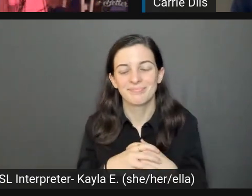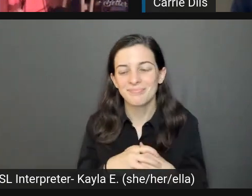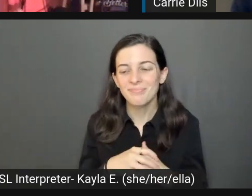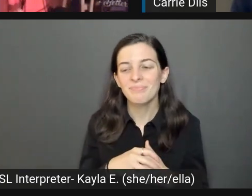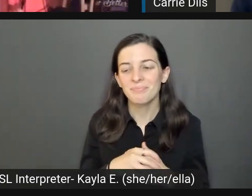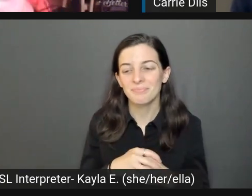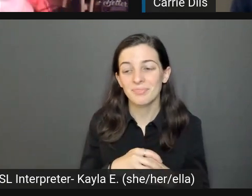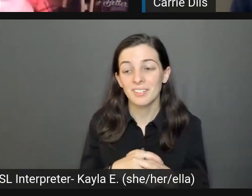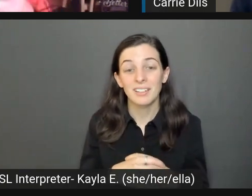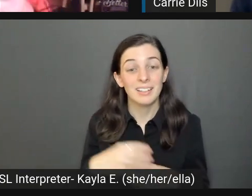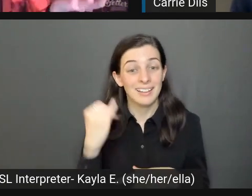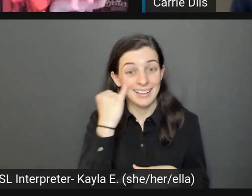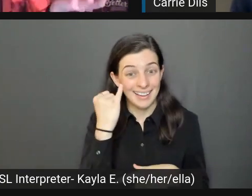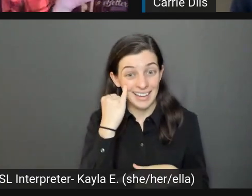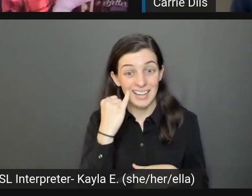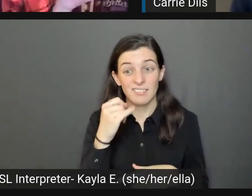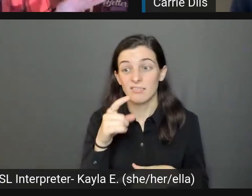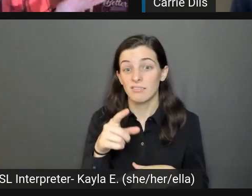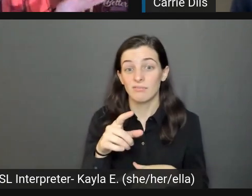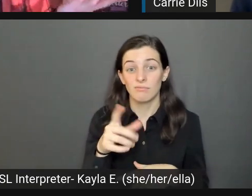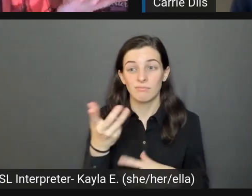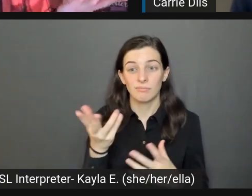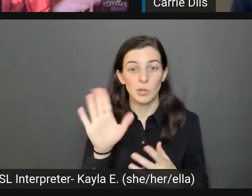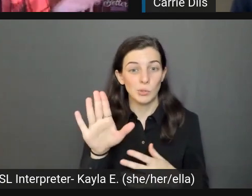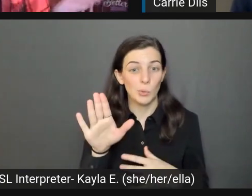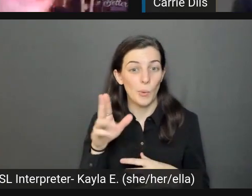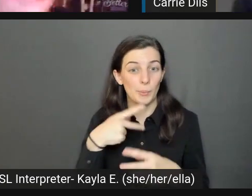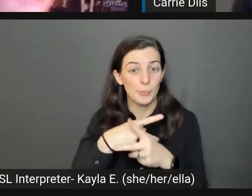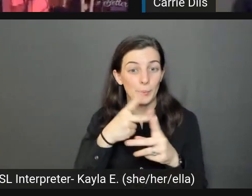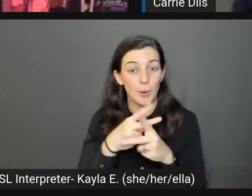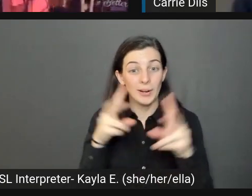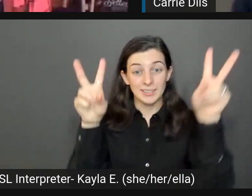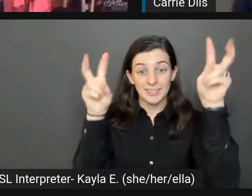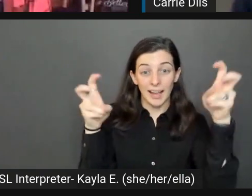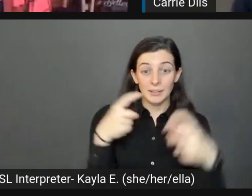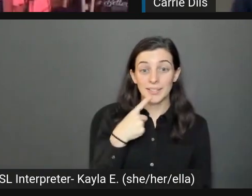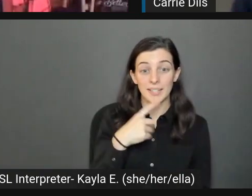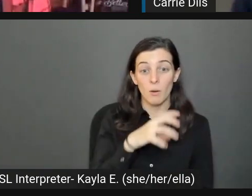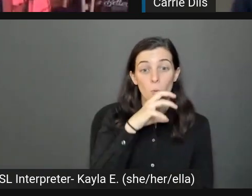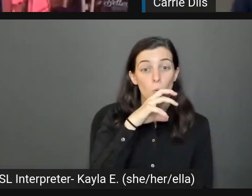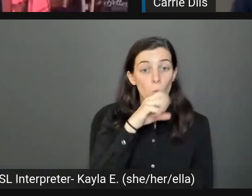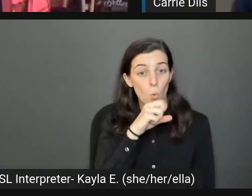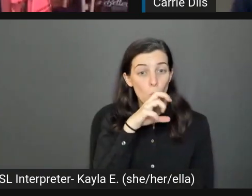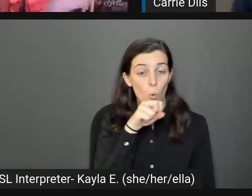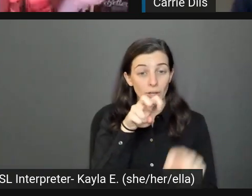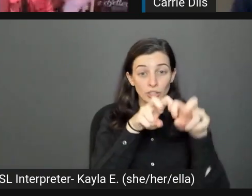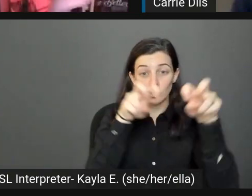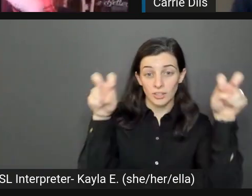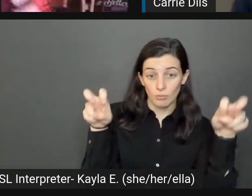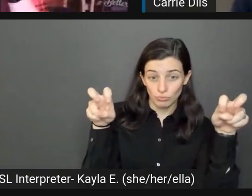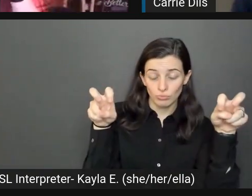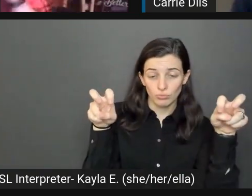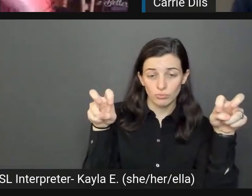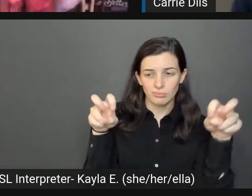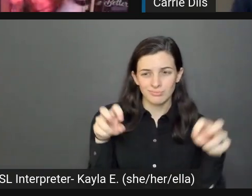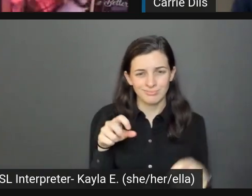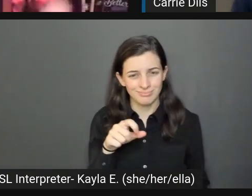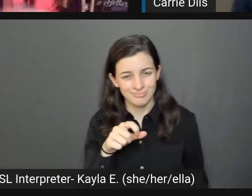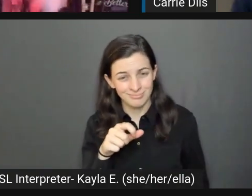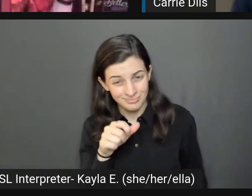an orange couch in your in your product title that isn't describing the image properly. Because,